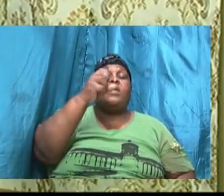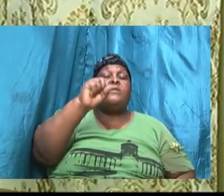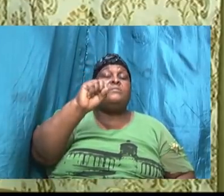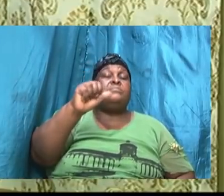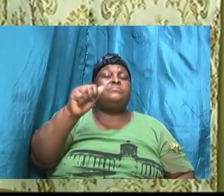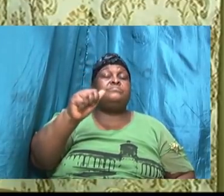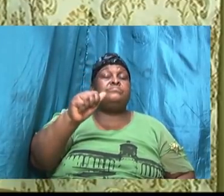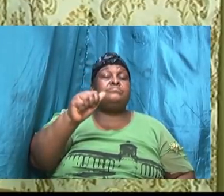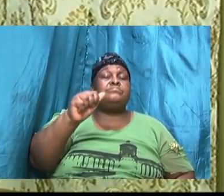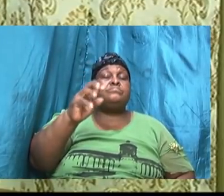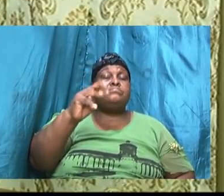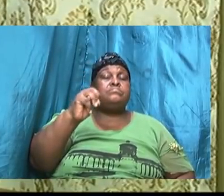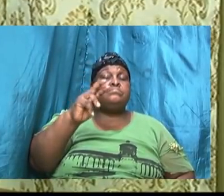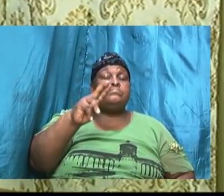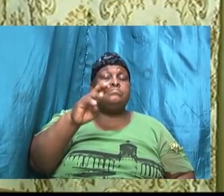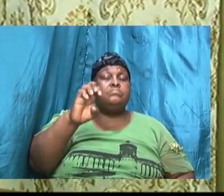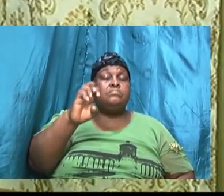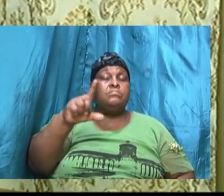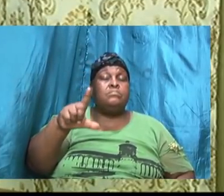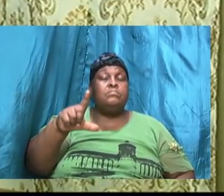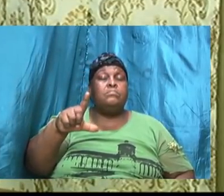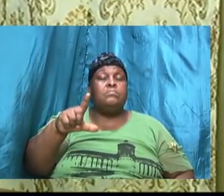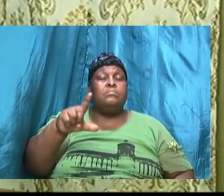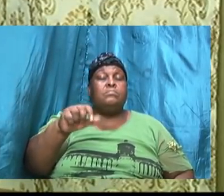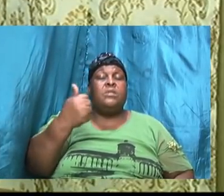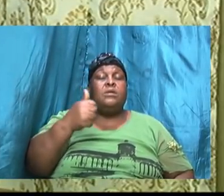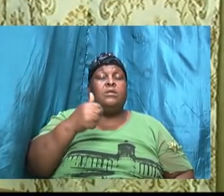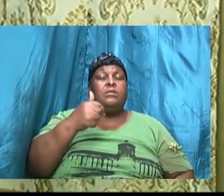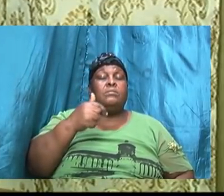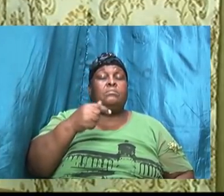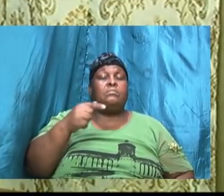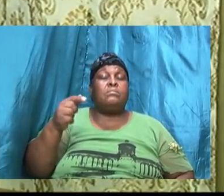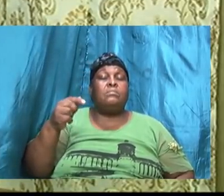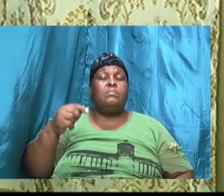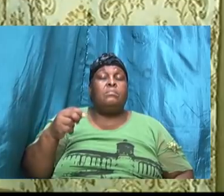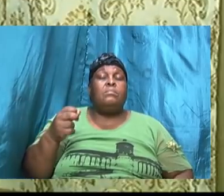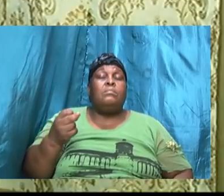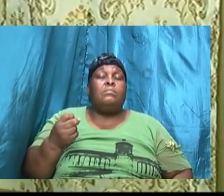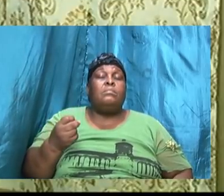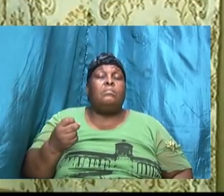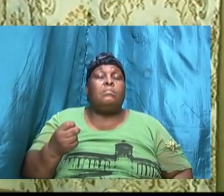and 11 same passage now we know David